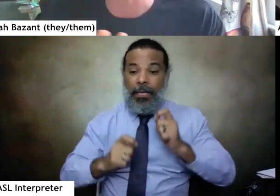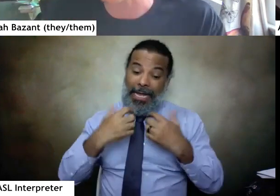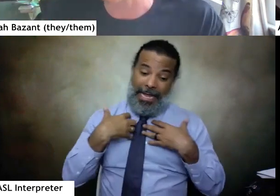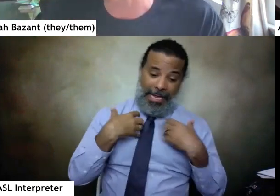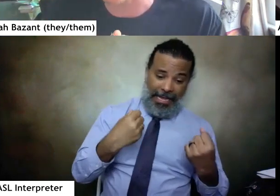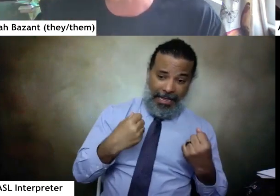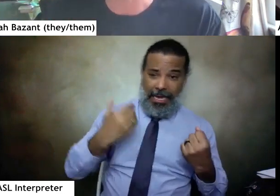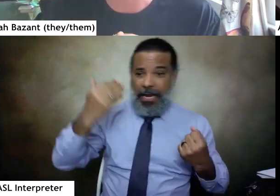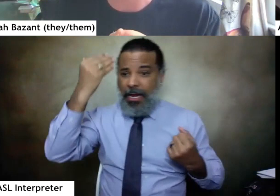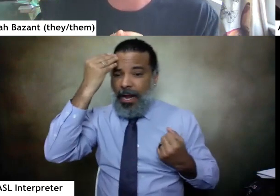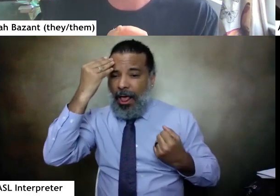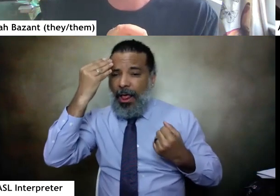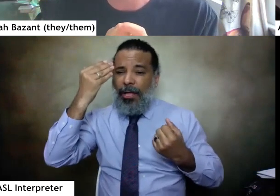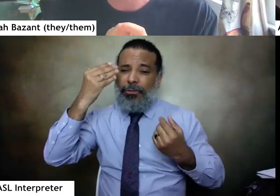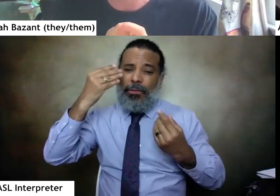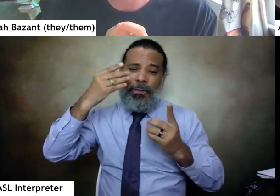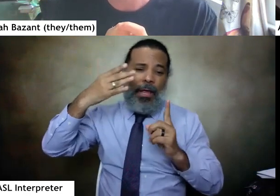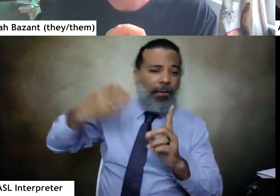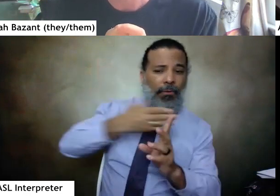back and forth across generations.